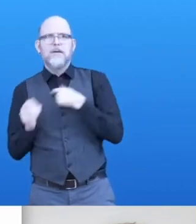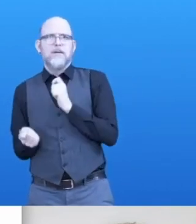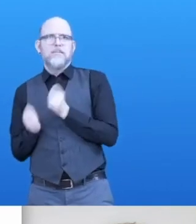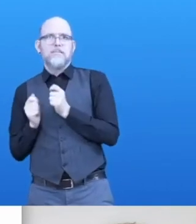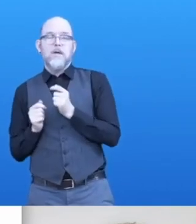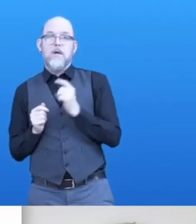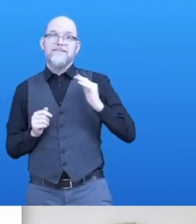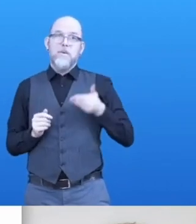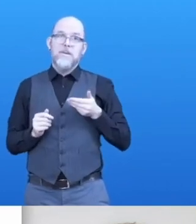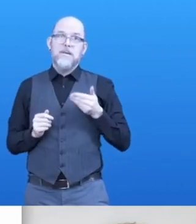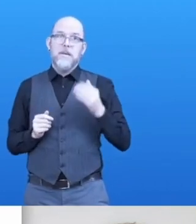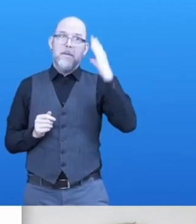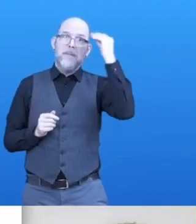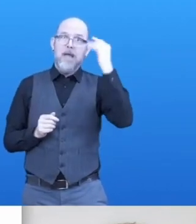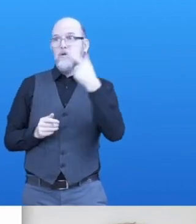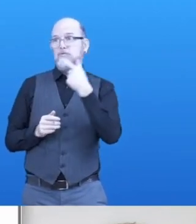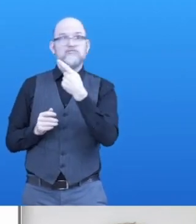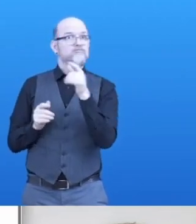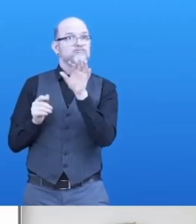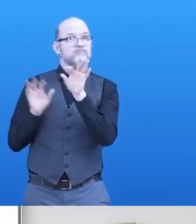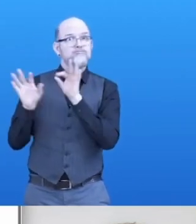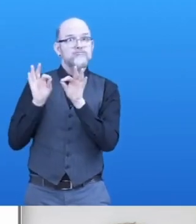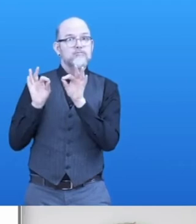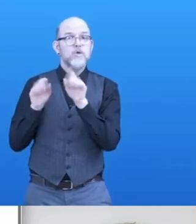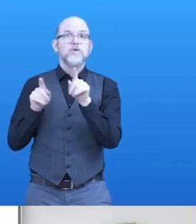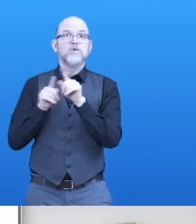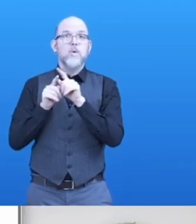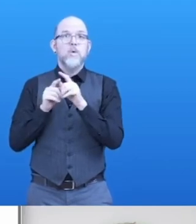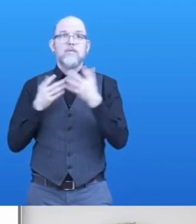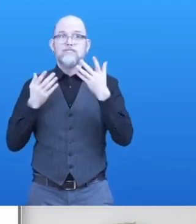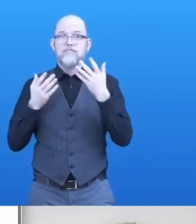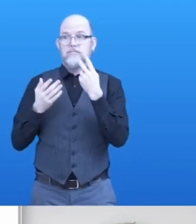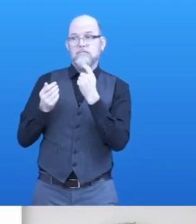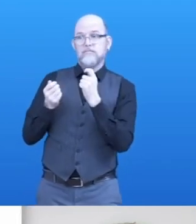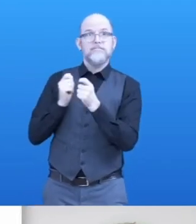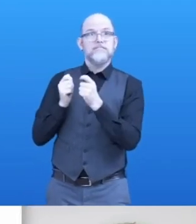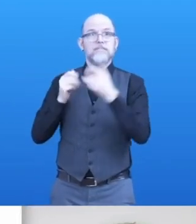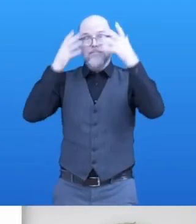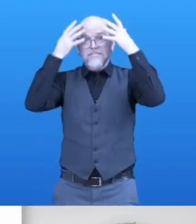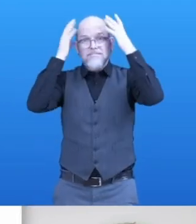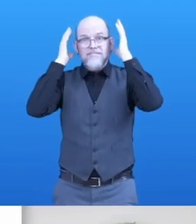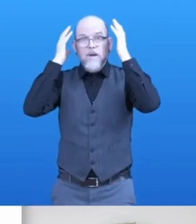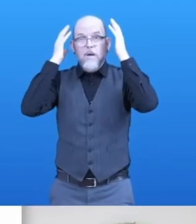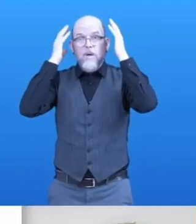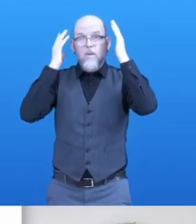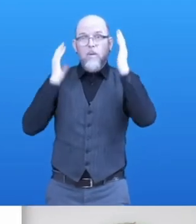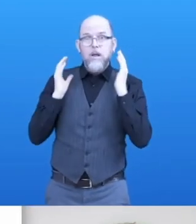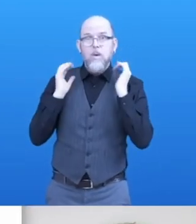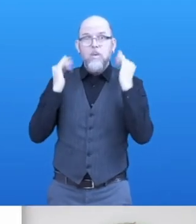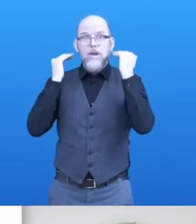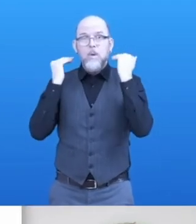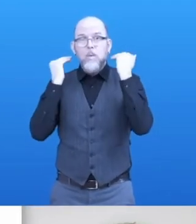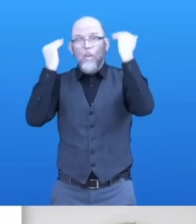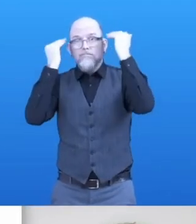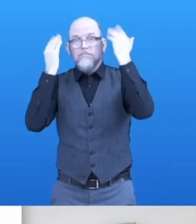female avatar. You can change the hairdress, the color of the